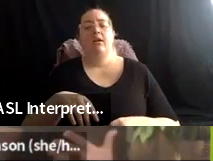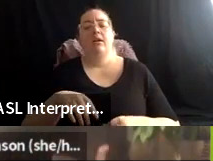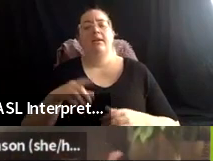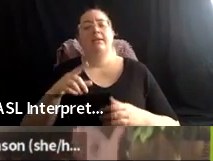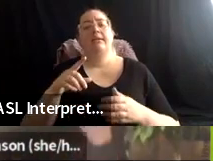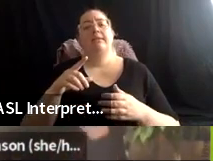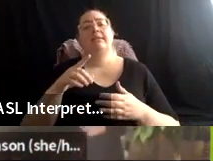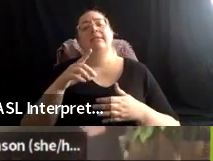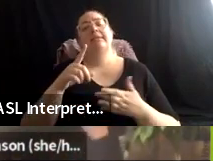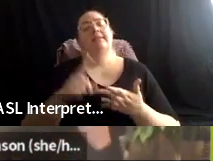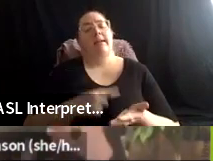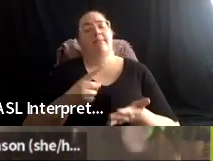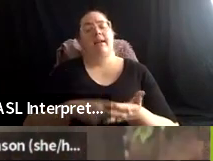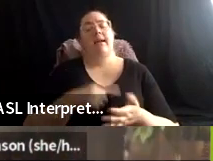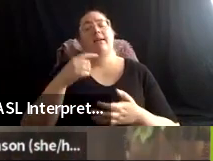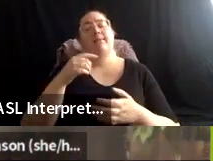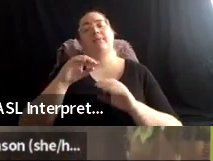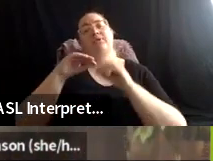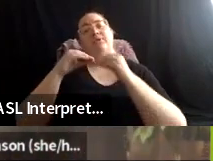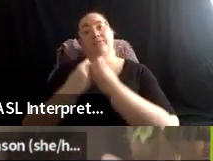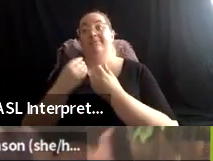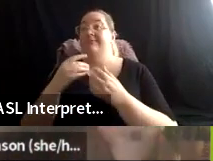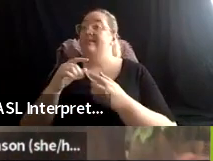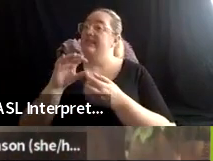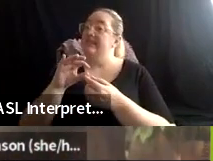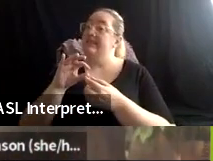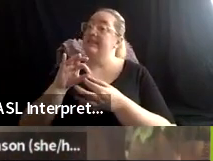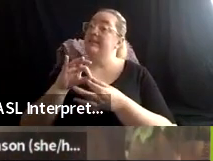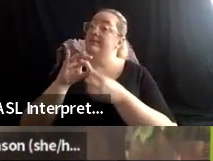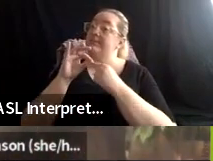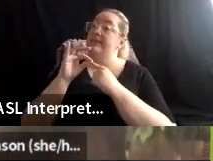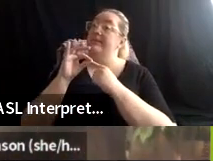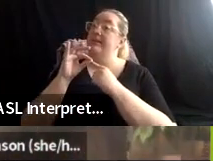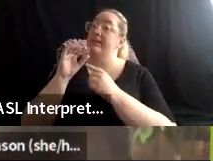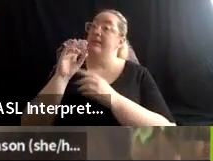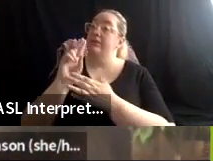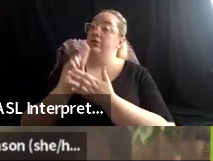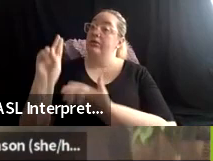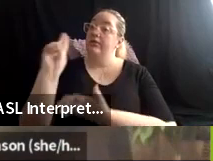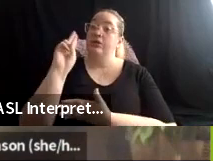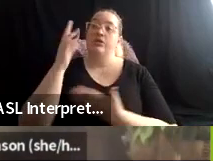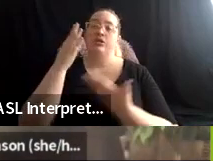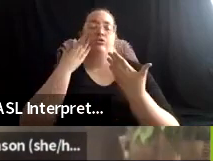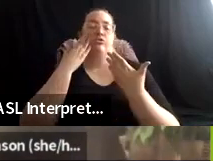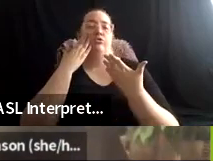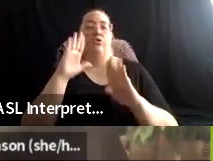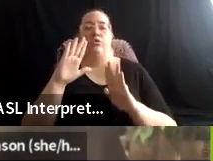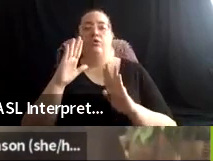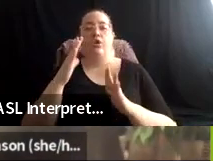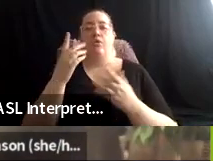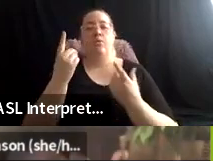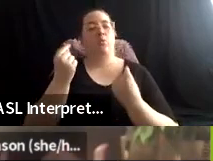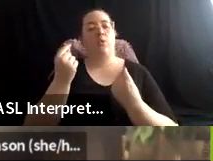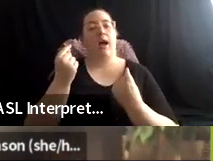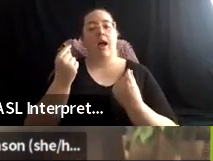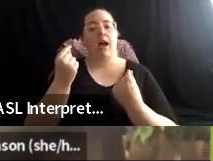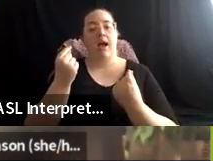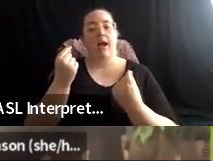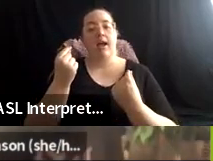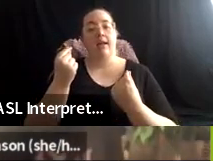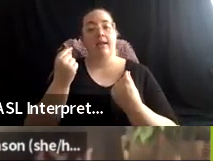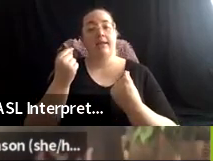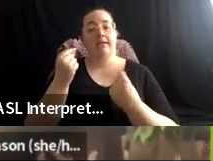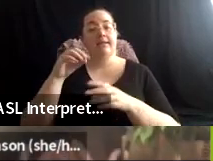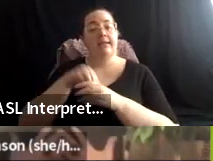institutions, particularly universities, don't know about, don't know, um, what is in their stacks, don't know that they might be holding